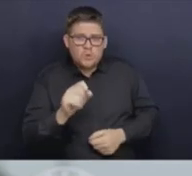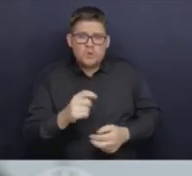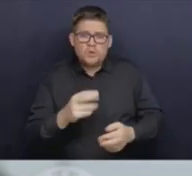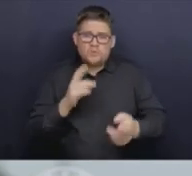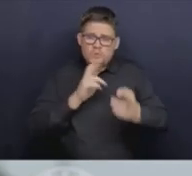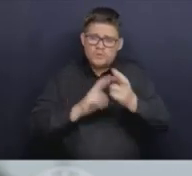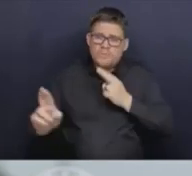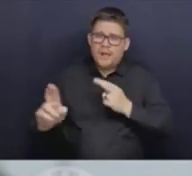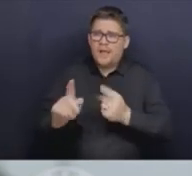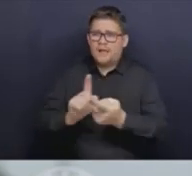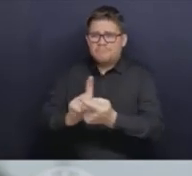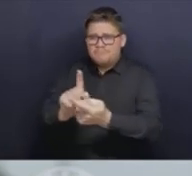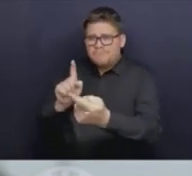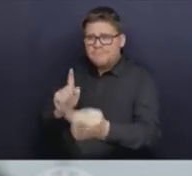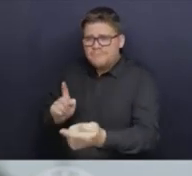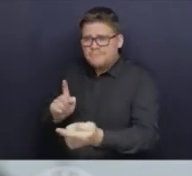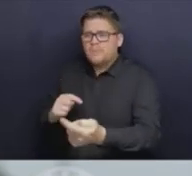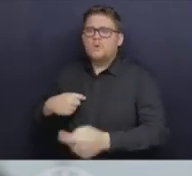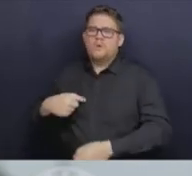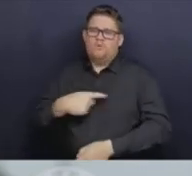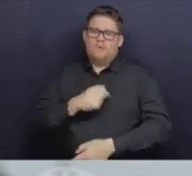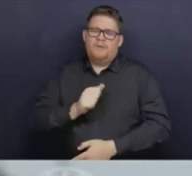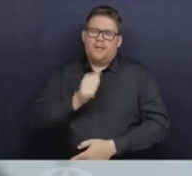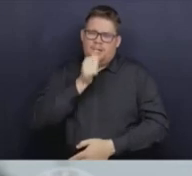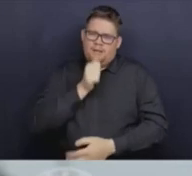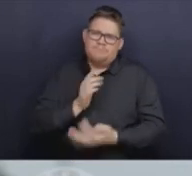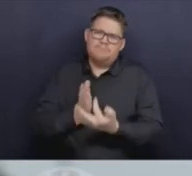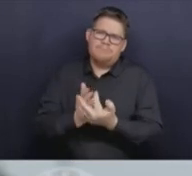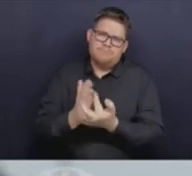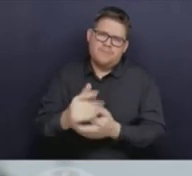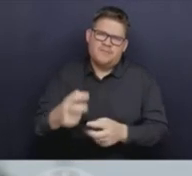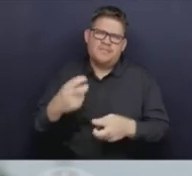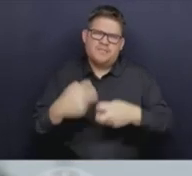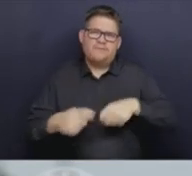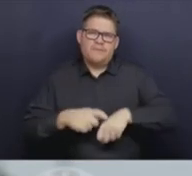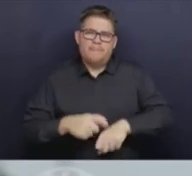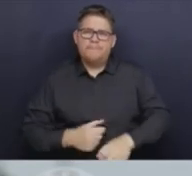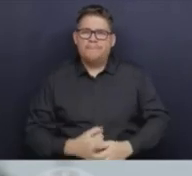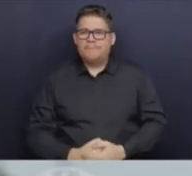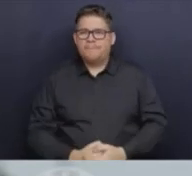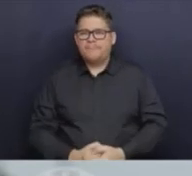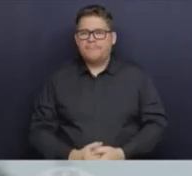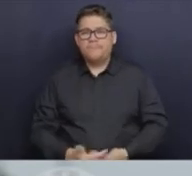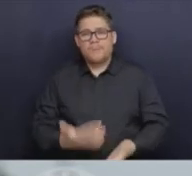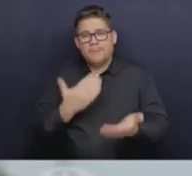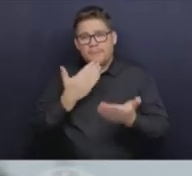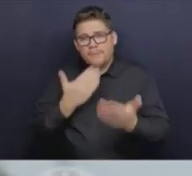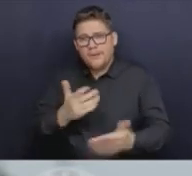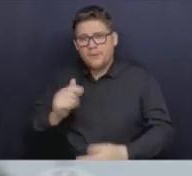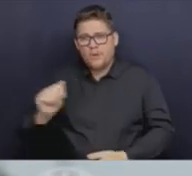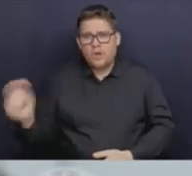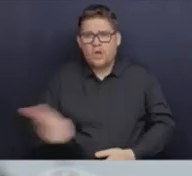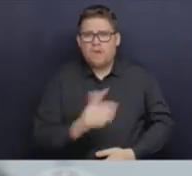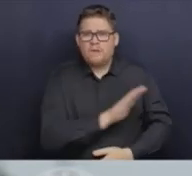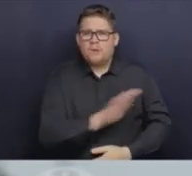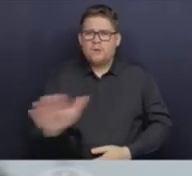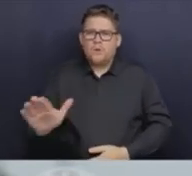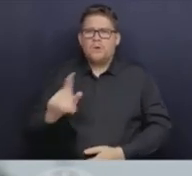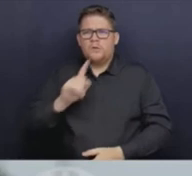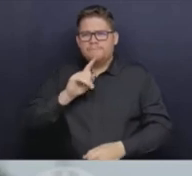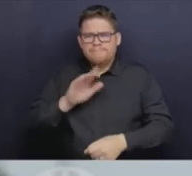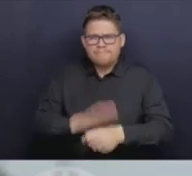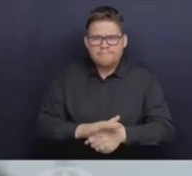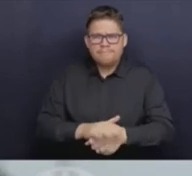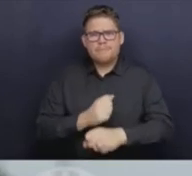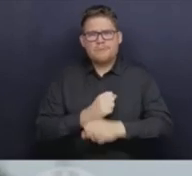season in the best shape possible. I want to thank everyone for their continued commitment in BC to protecting themselves,